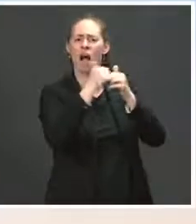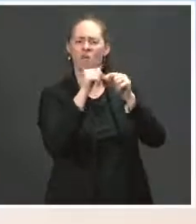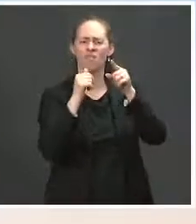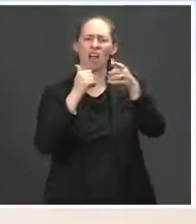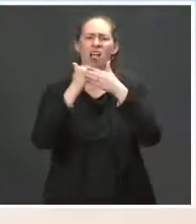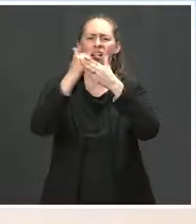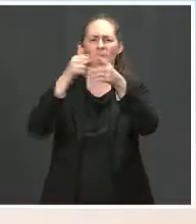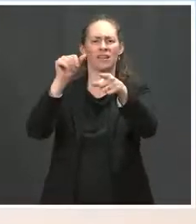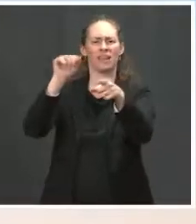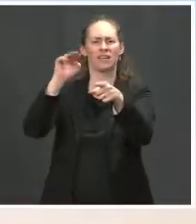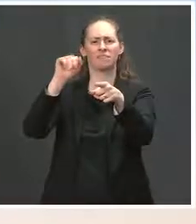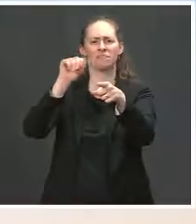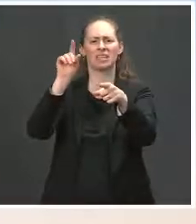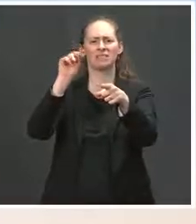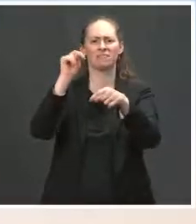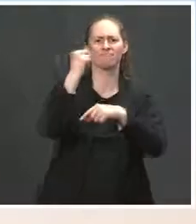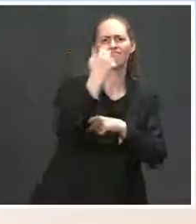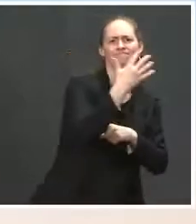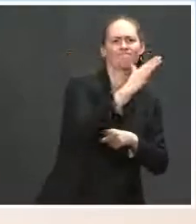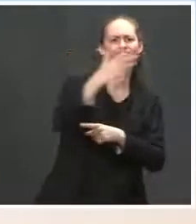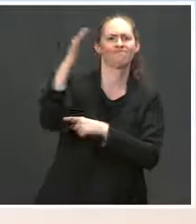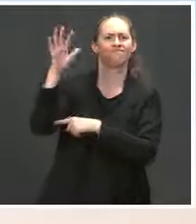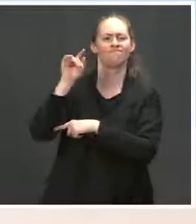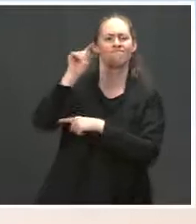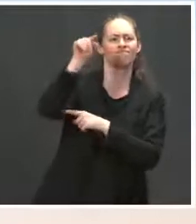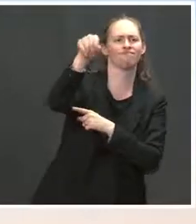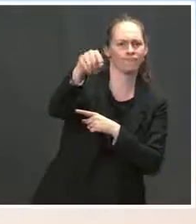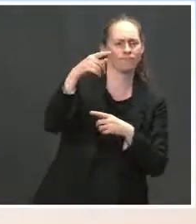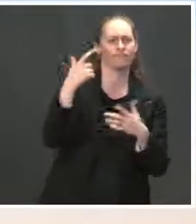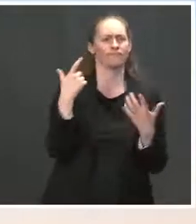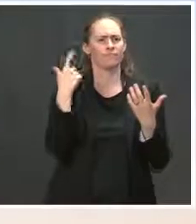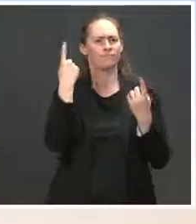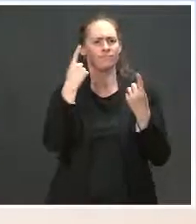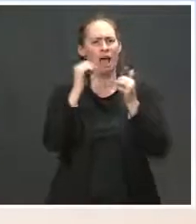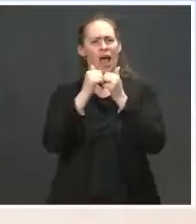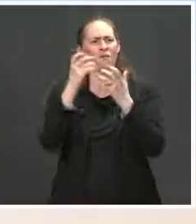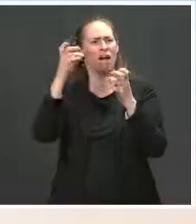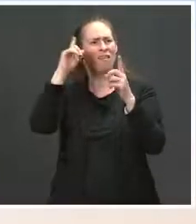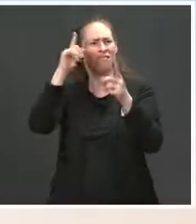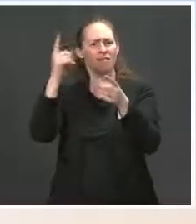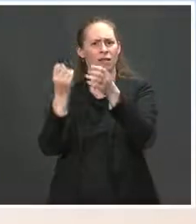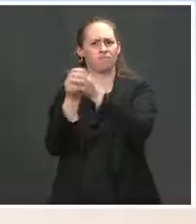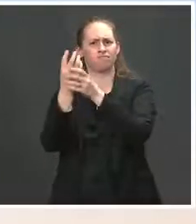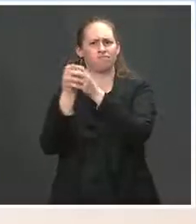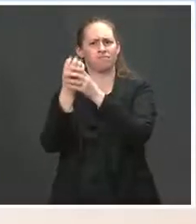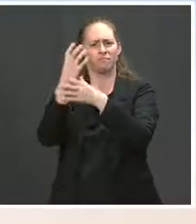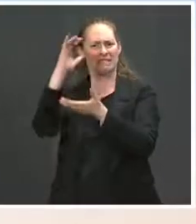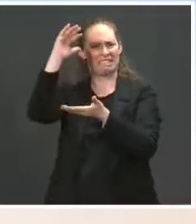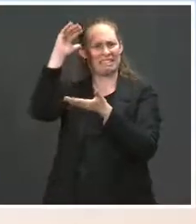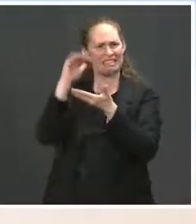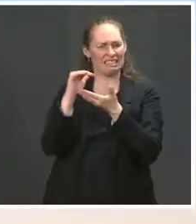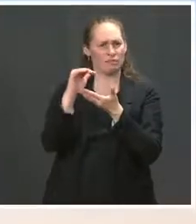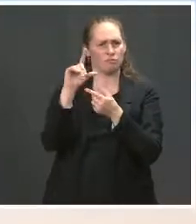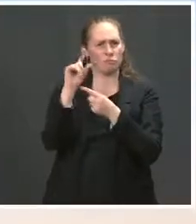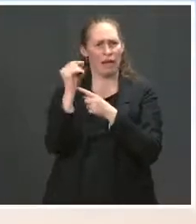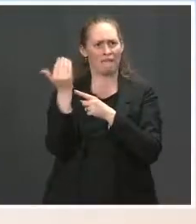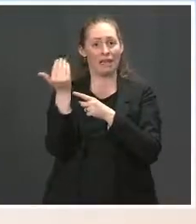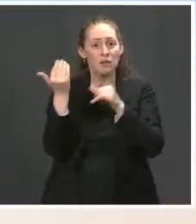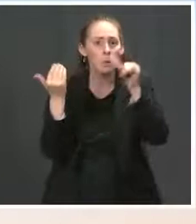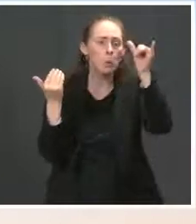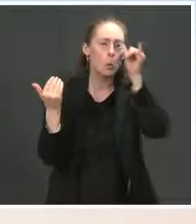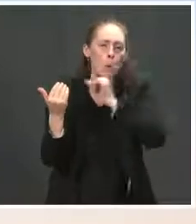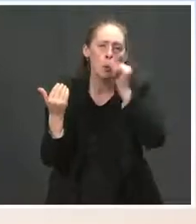2050 — 10 years earlier than previously committed and with no preconditions, as President Bolsonaro announced —